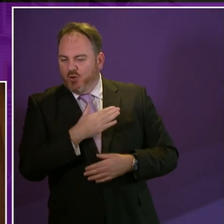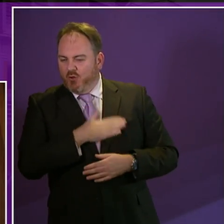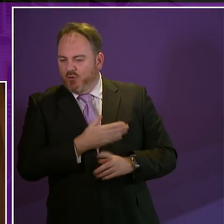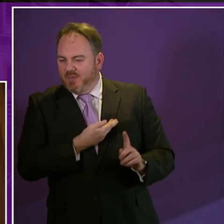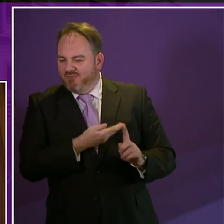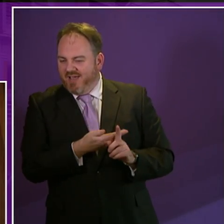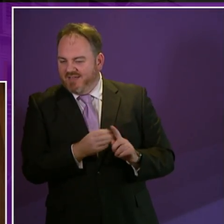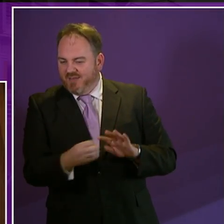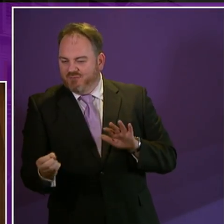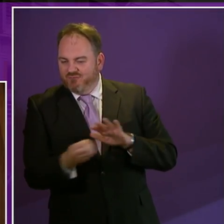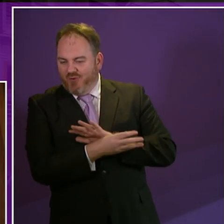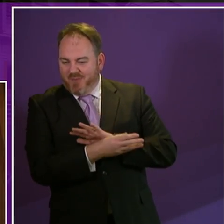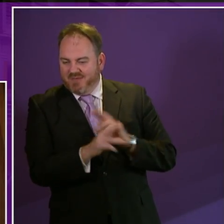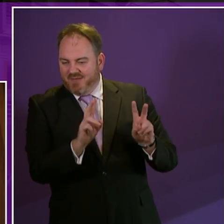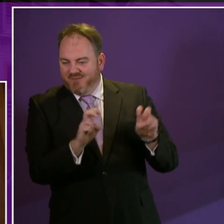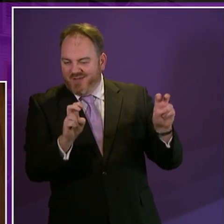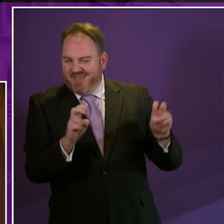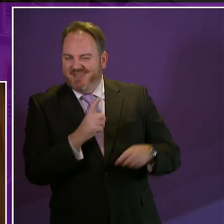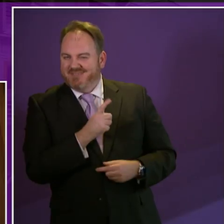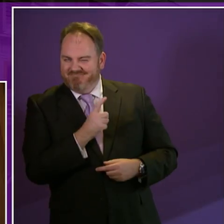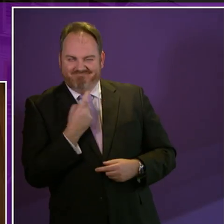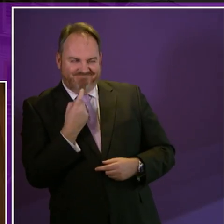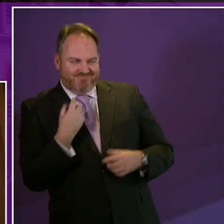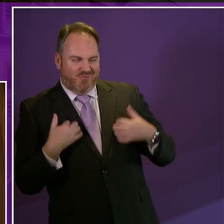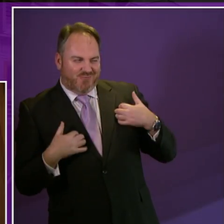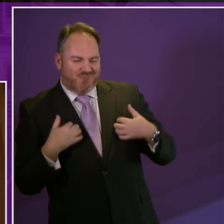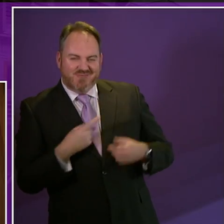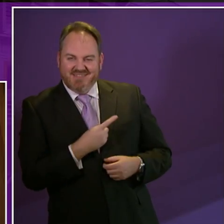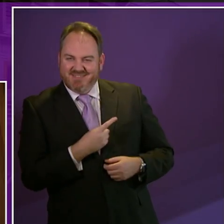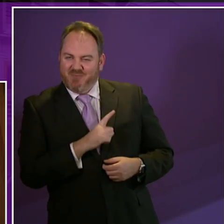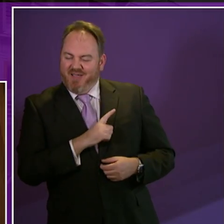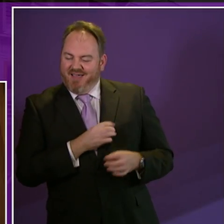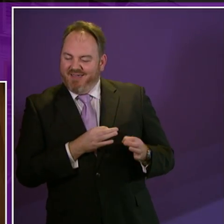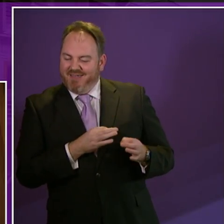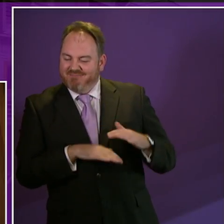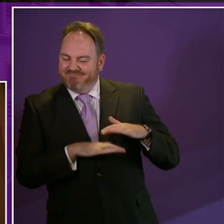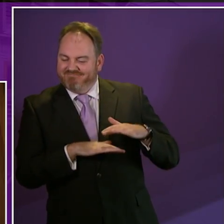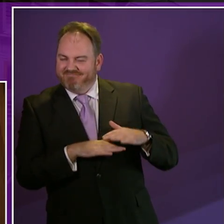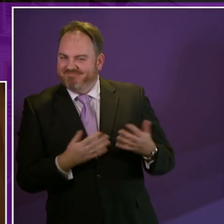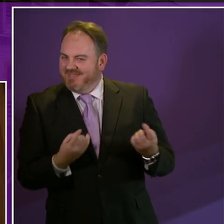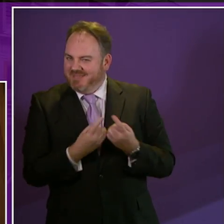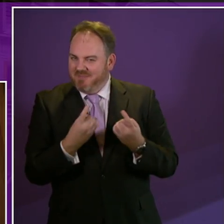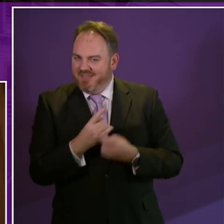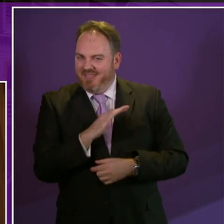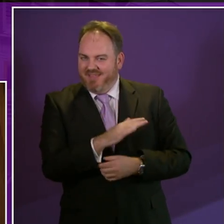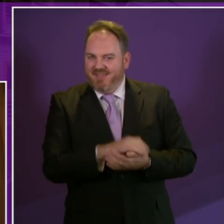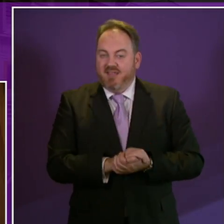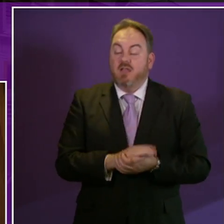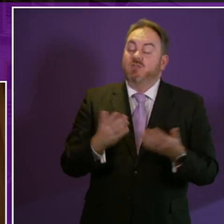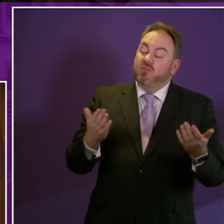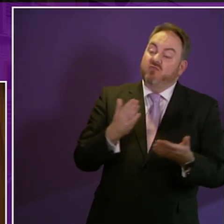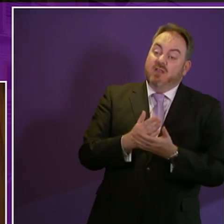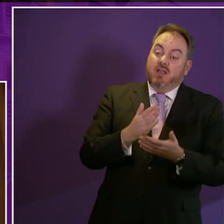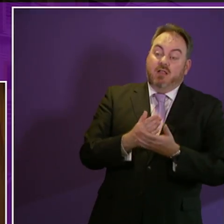So, presiding officer, the whole point of this debate is the main differences between the ideologies of the Scottish